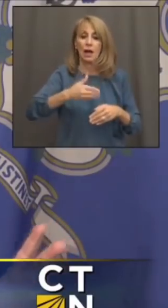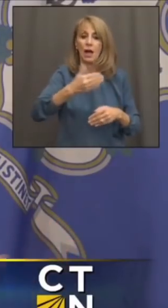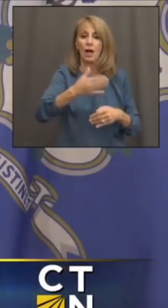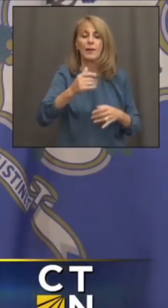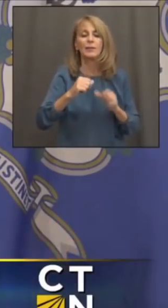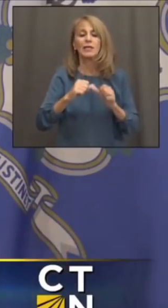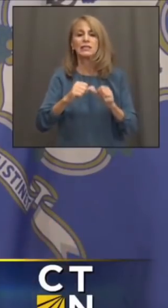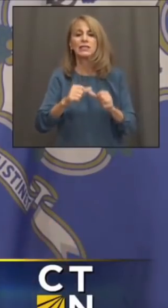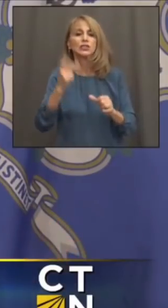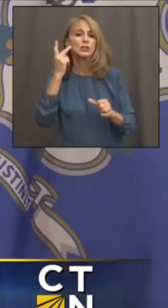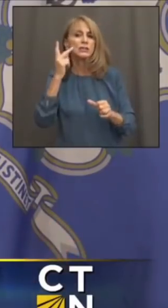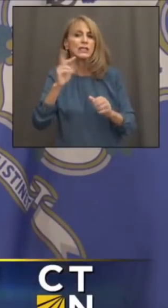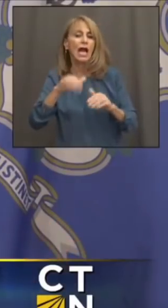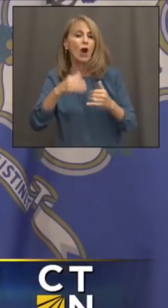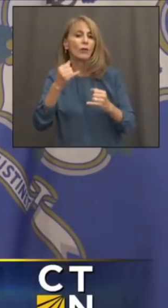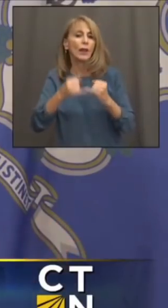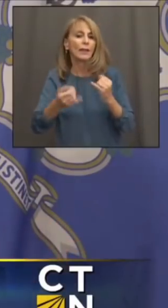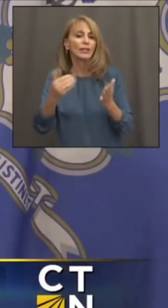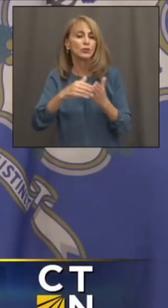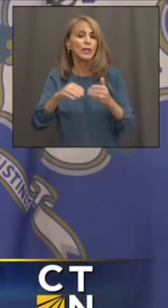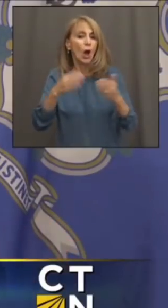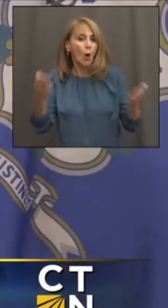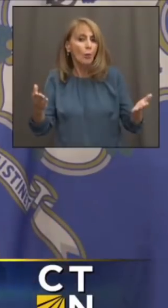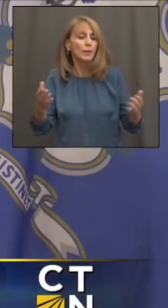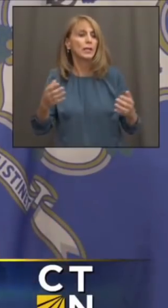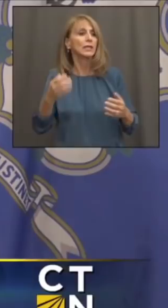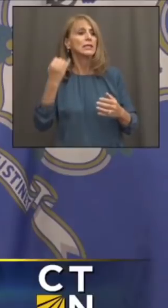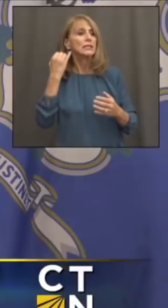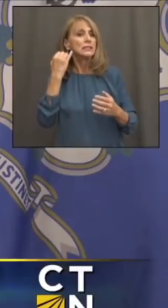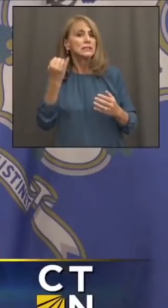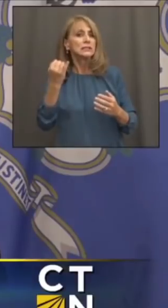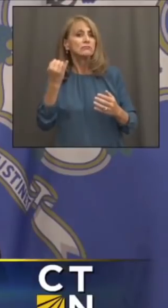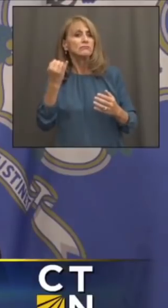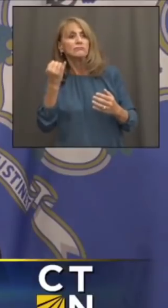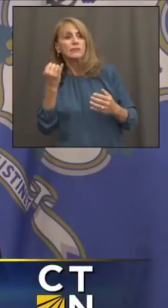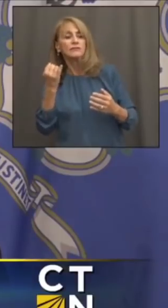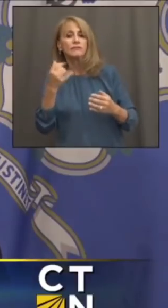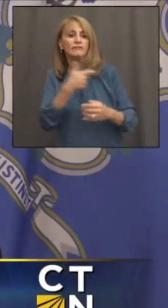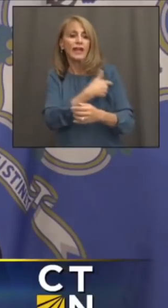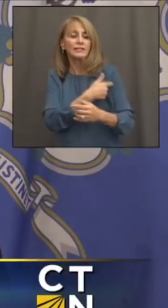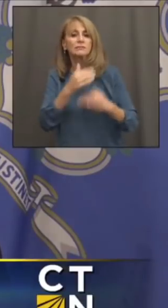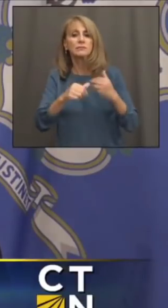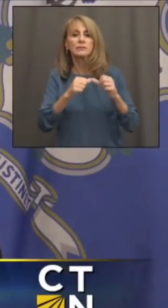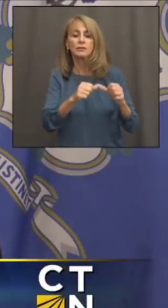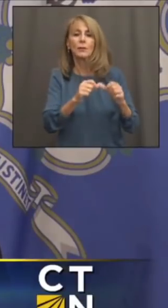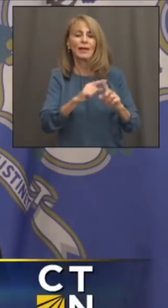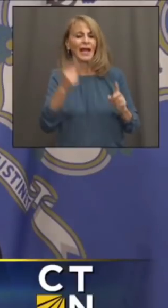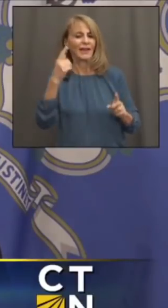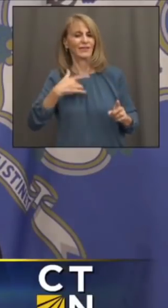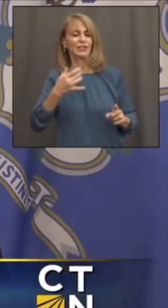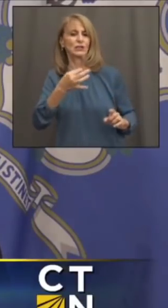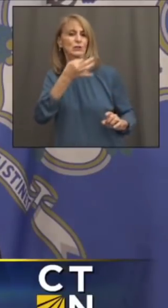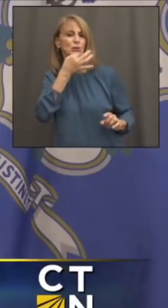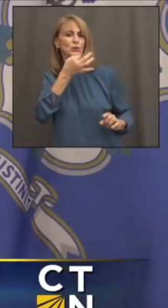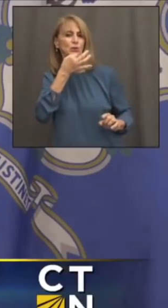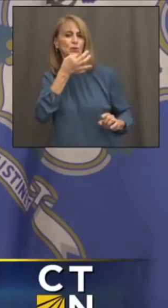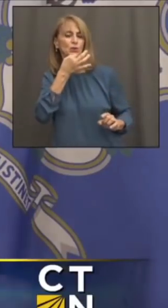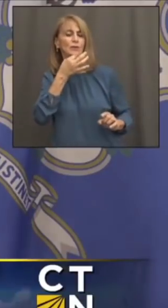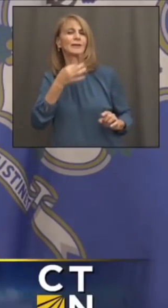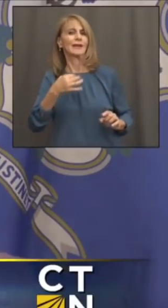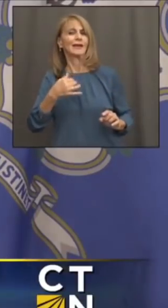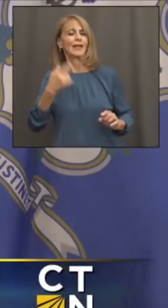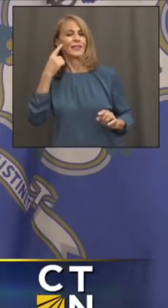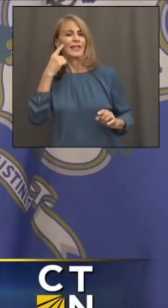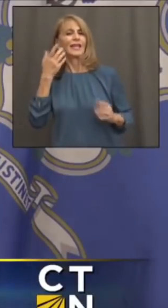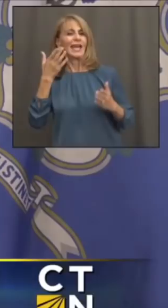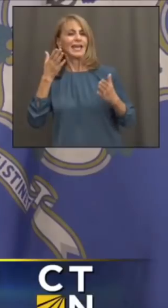see how the last reopening goes and how vaccinations end up. But I've got to say, I think pretty soon we're going to find that we're in a